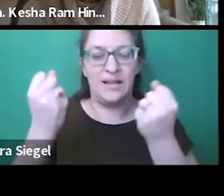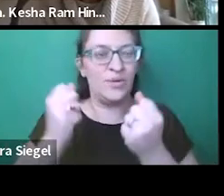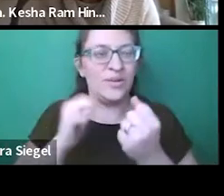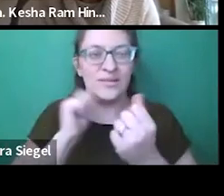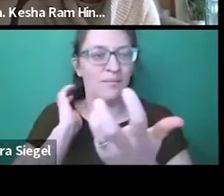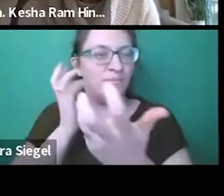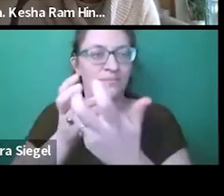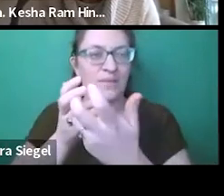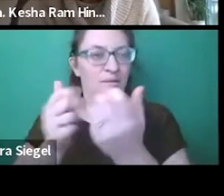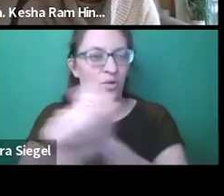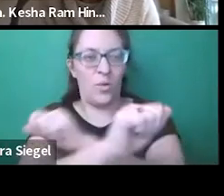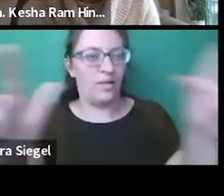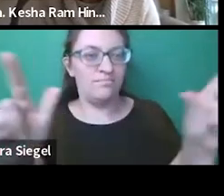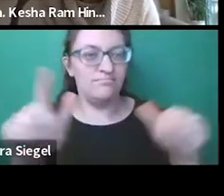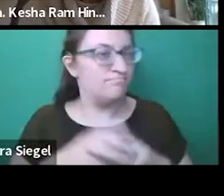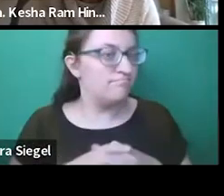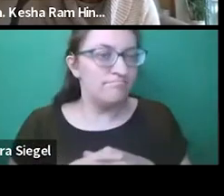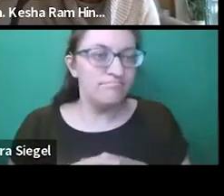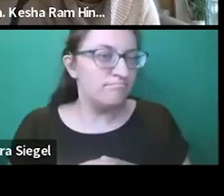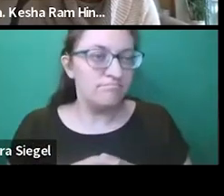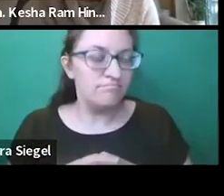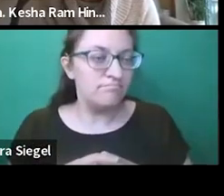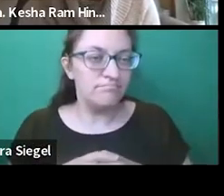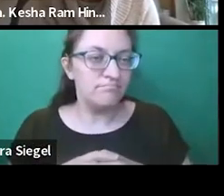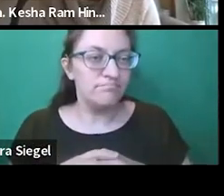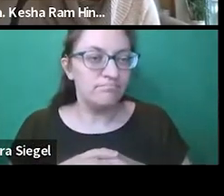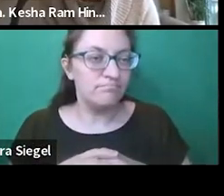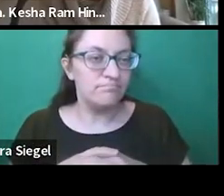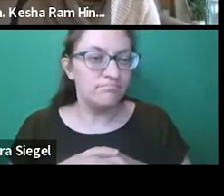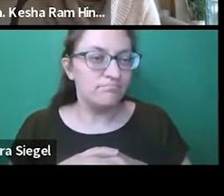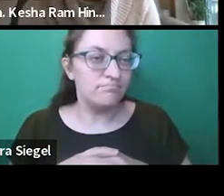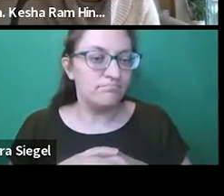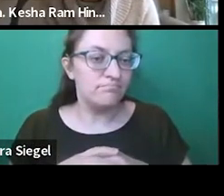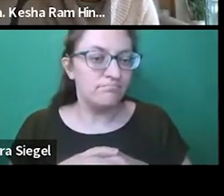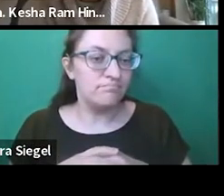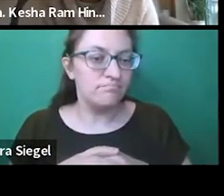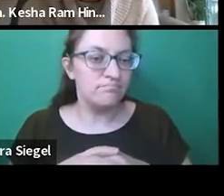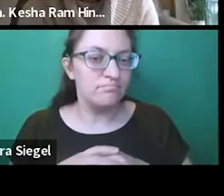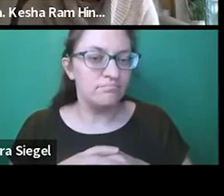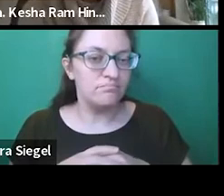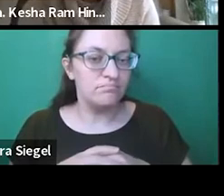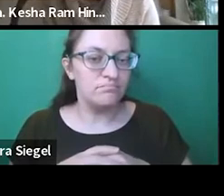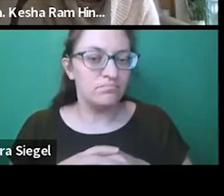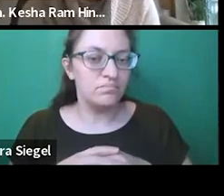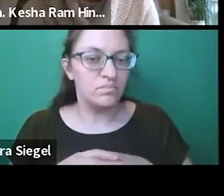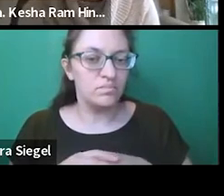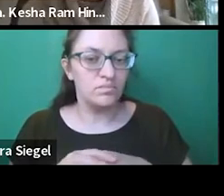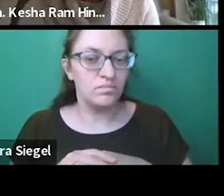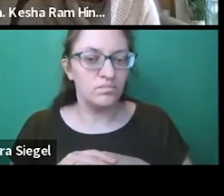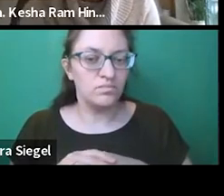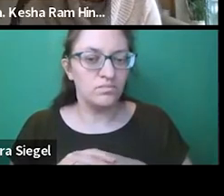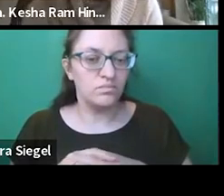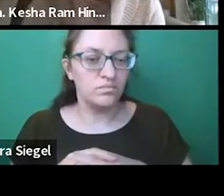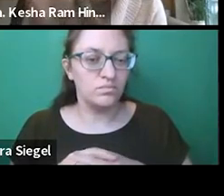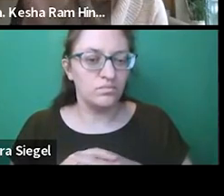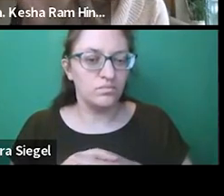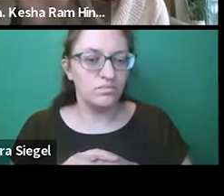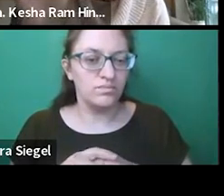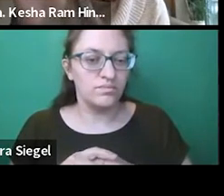today to ensure that emergency messages are captioned accurately. those are just a few things that come to mind right away.